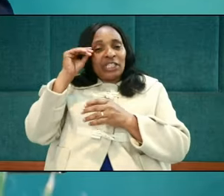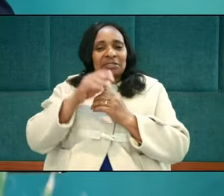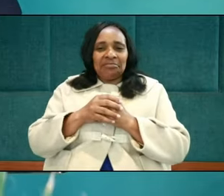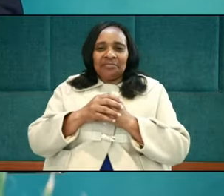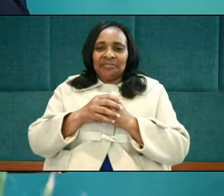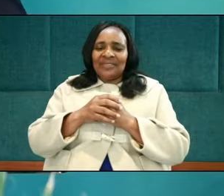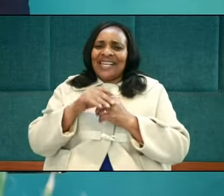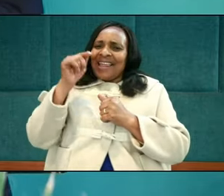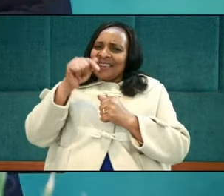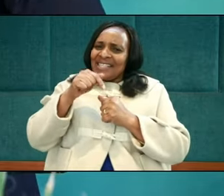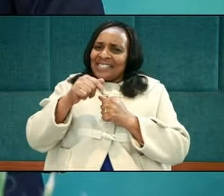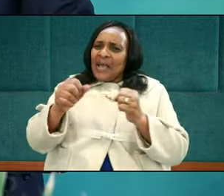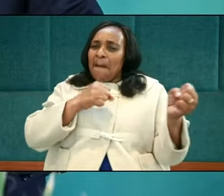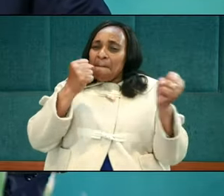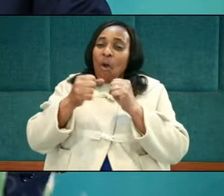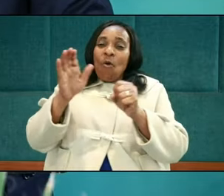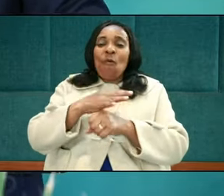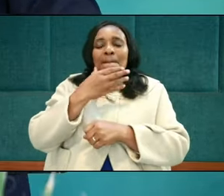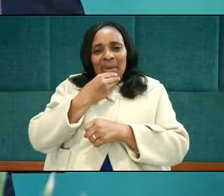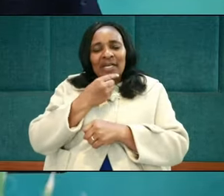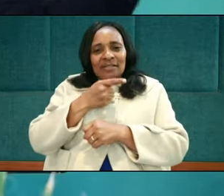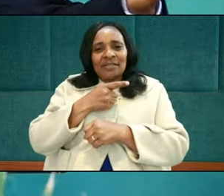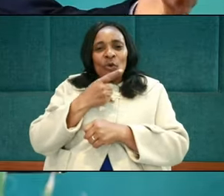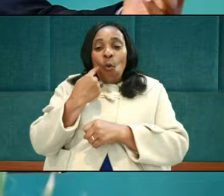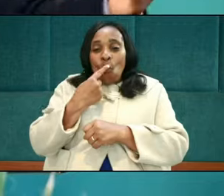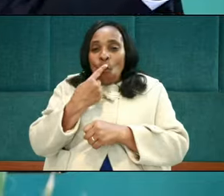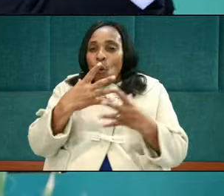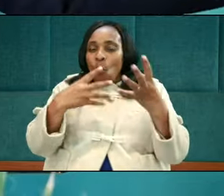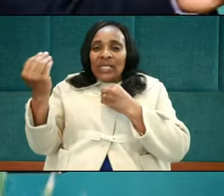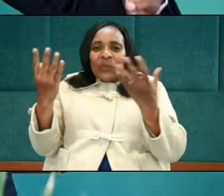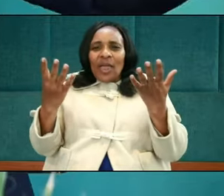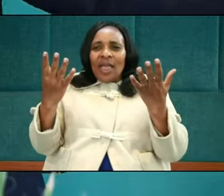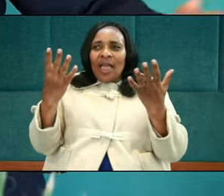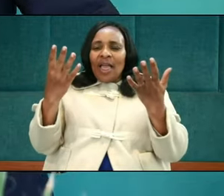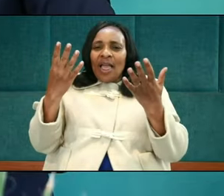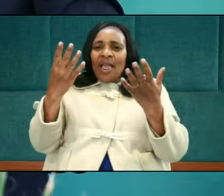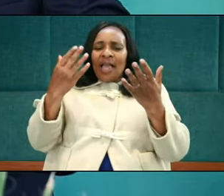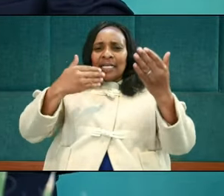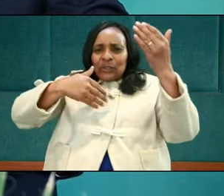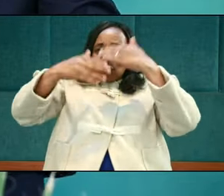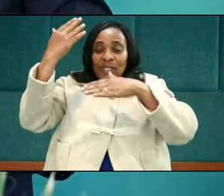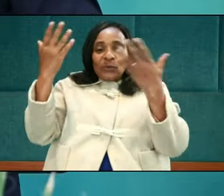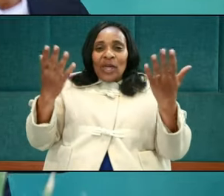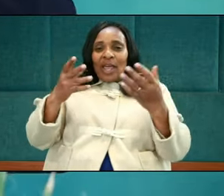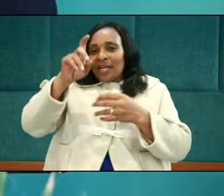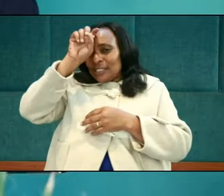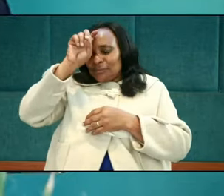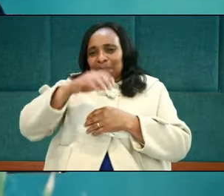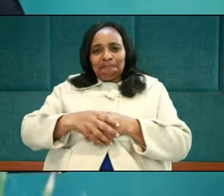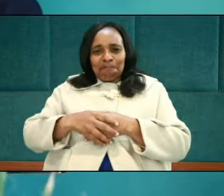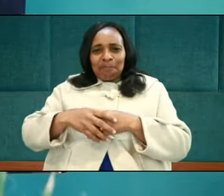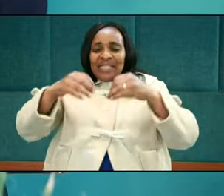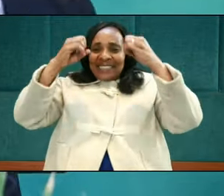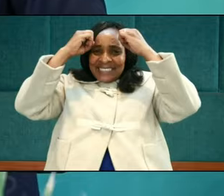this most powerful guy who evidently went to the University of Egypt, who studied,